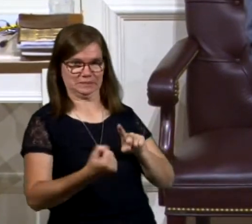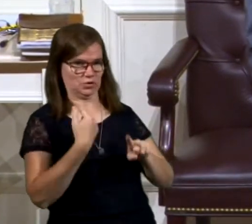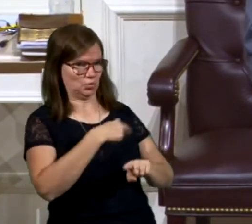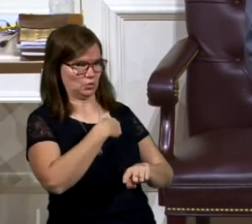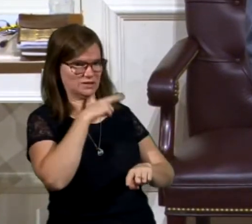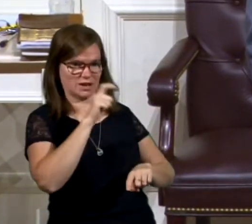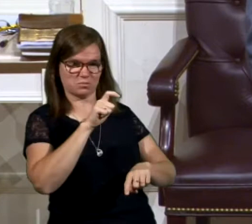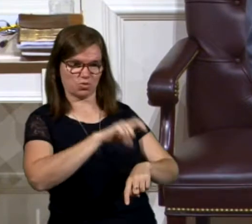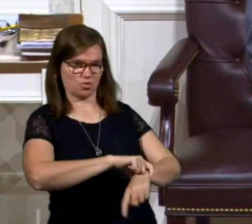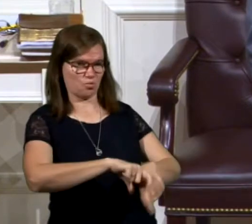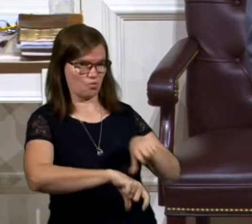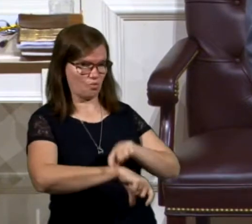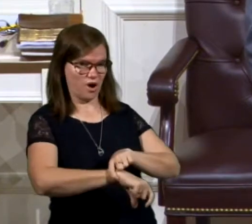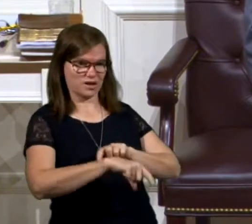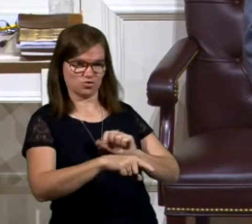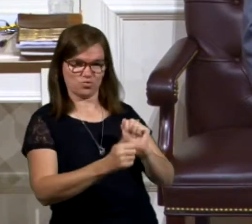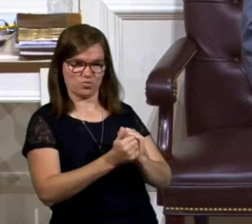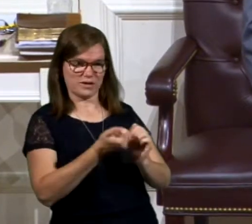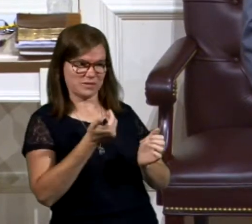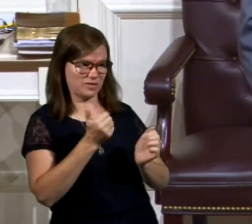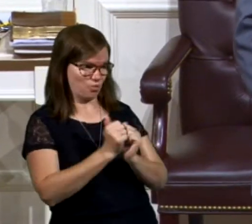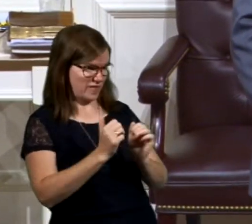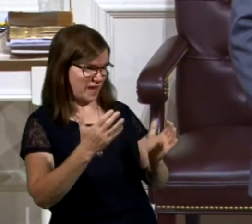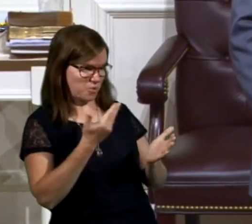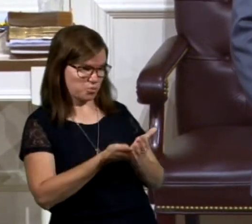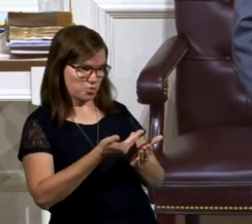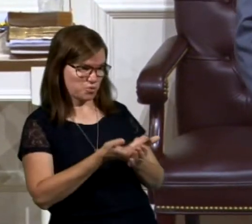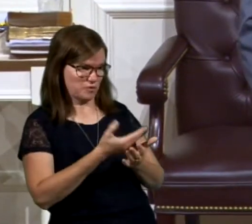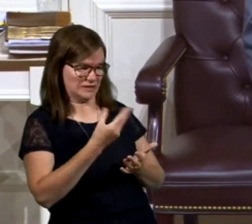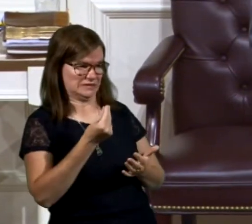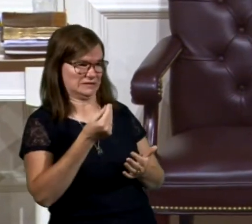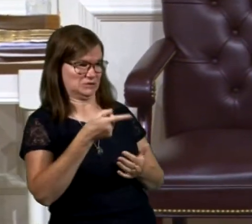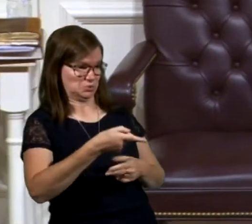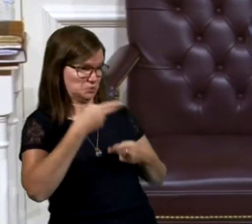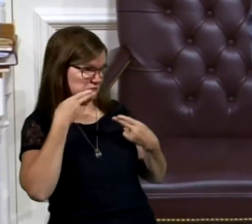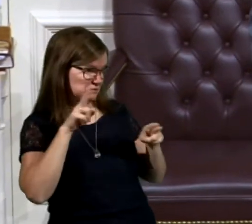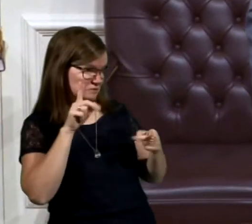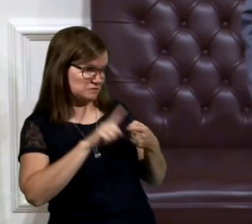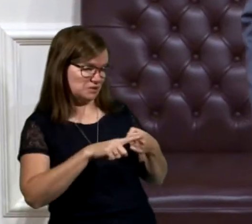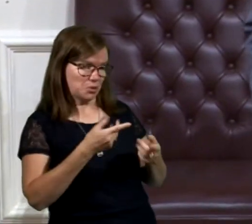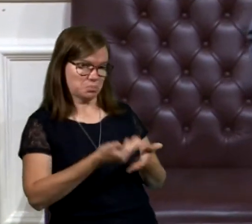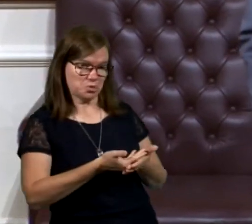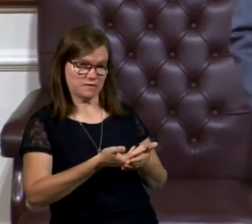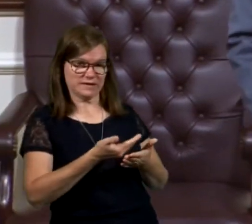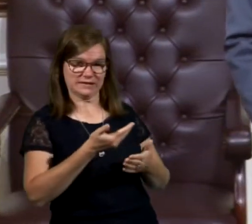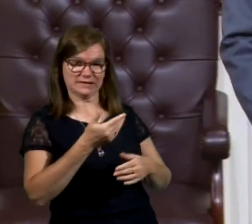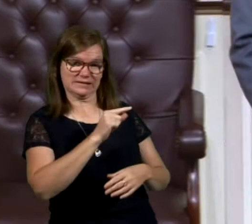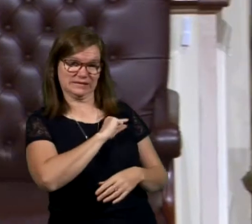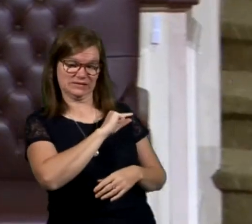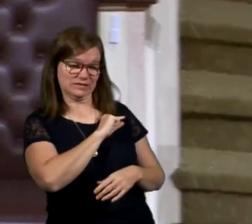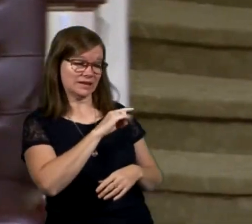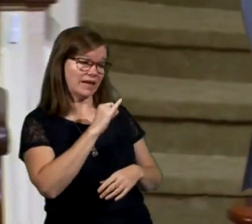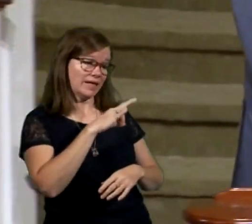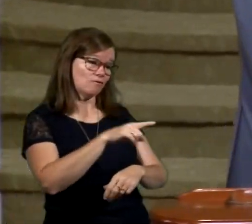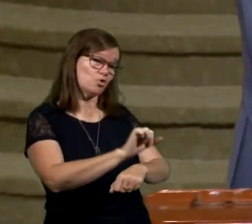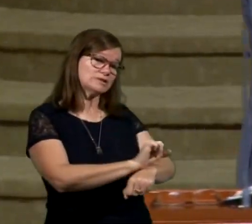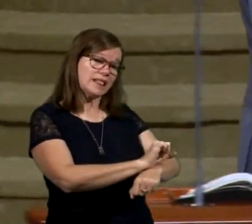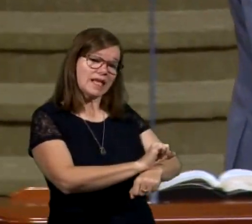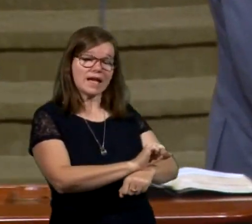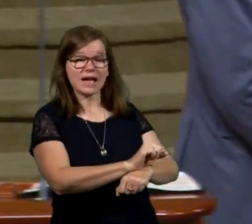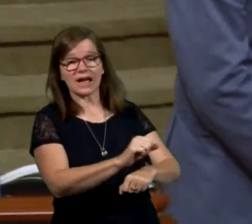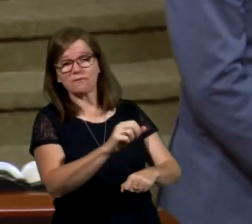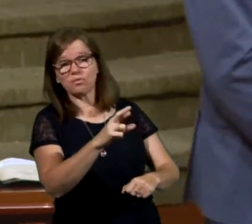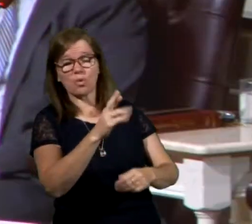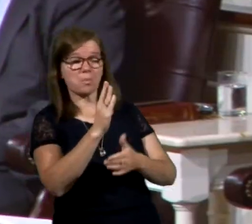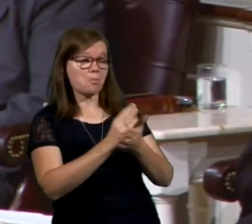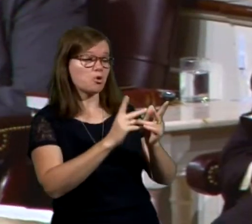to arrest you without some sort of proof and background. And you're innocent until proven guilty. If you were a regular slave or someone that